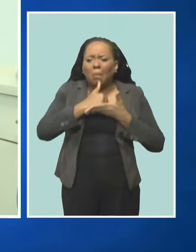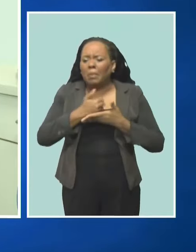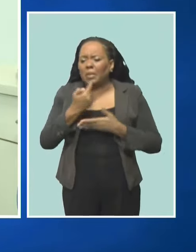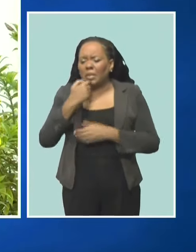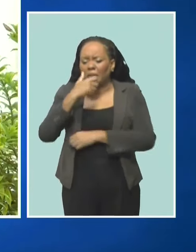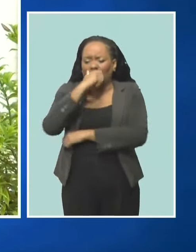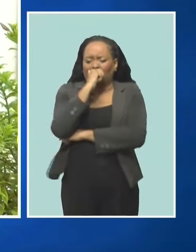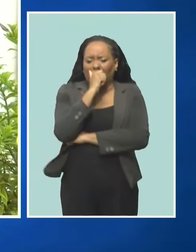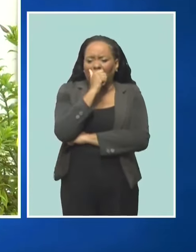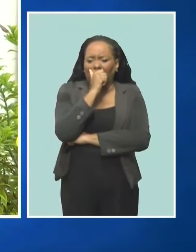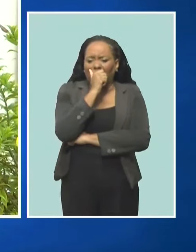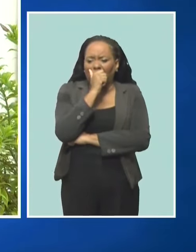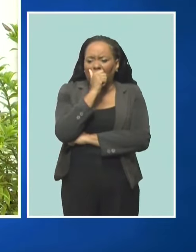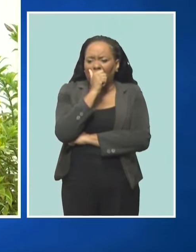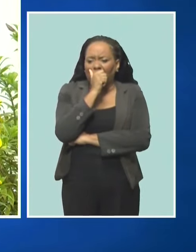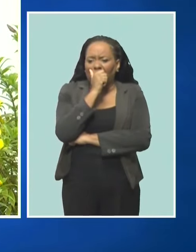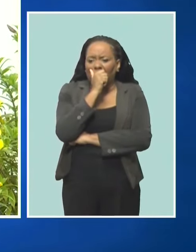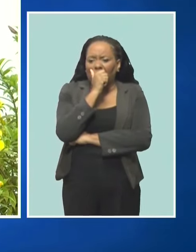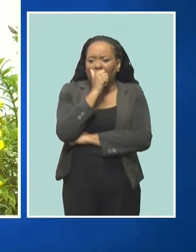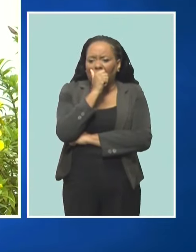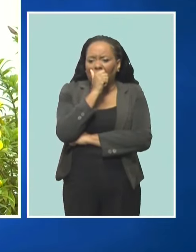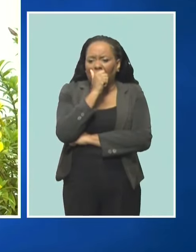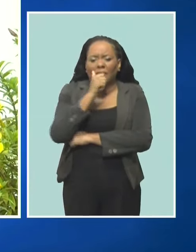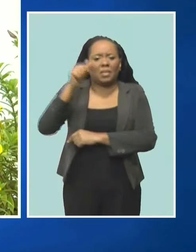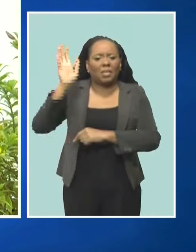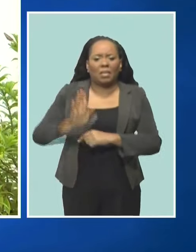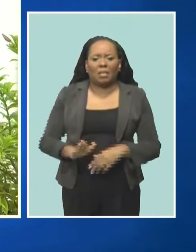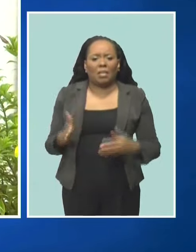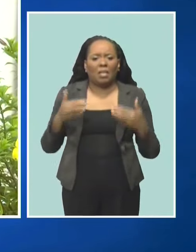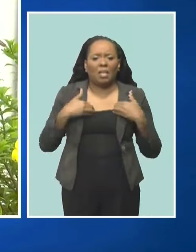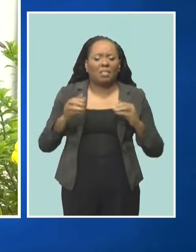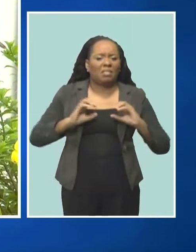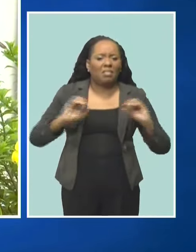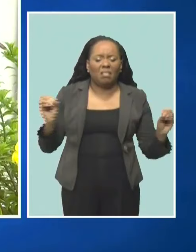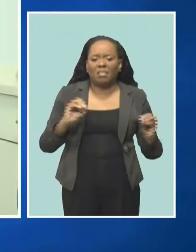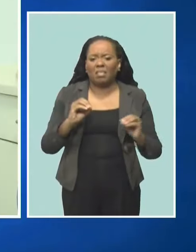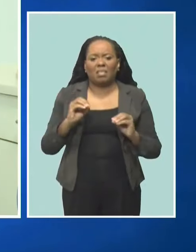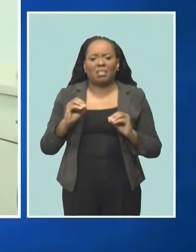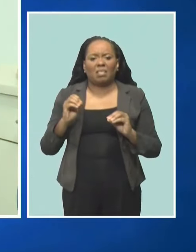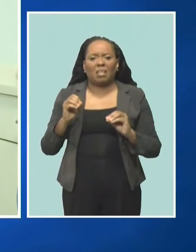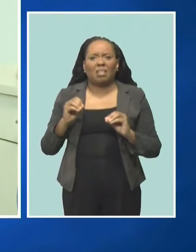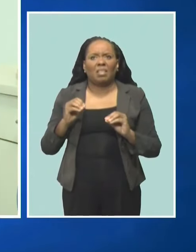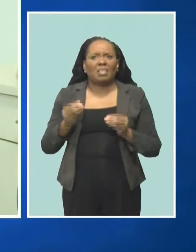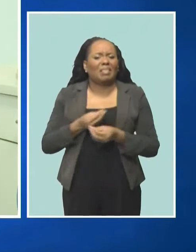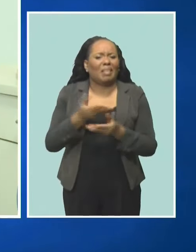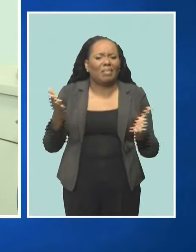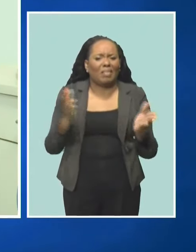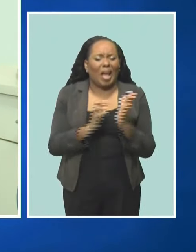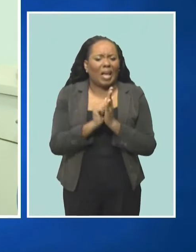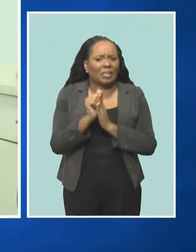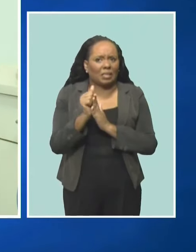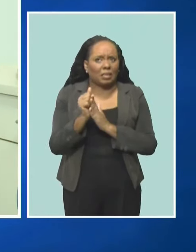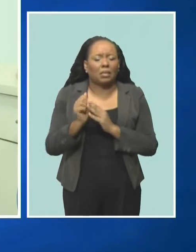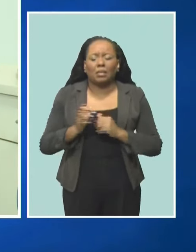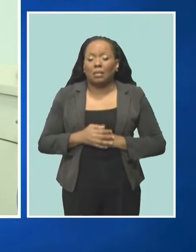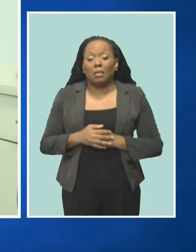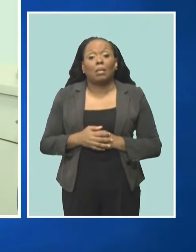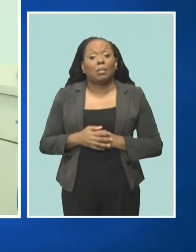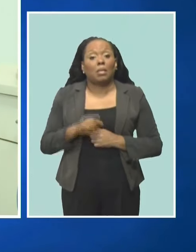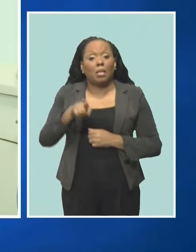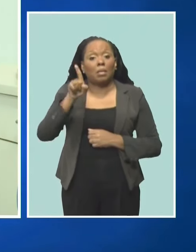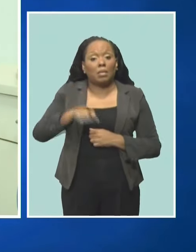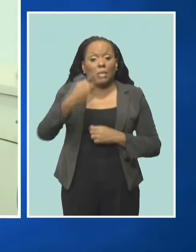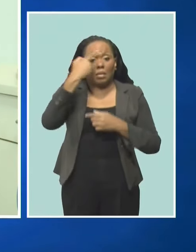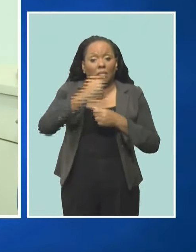no, this was the working of sin. God had nothing to do with this. So what I would say to them was trust God.